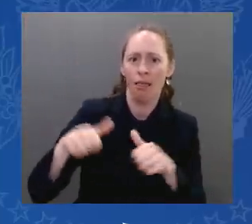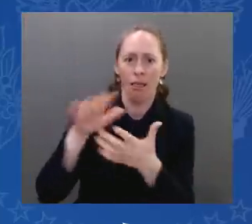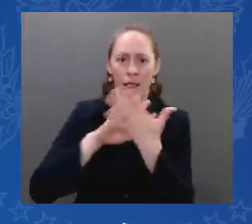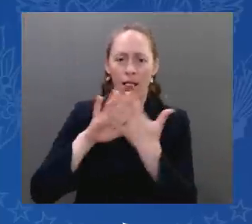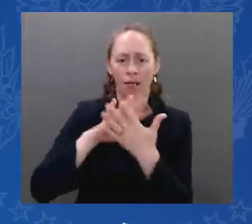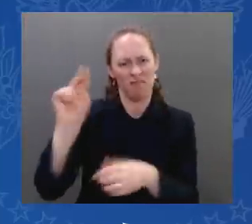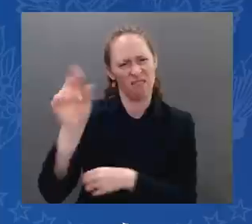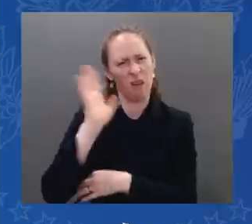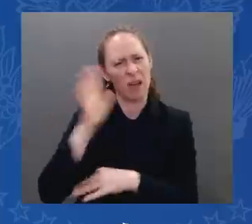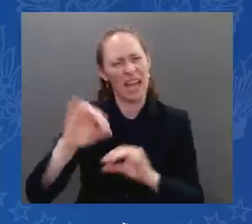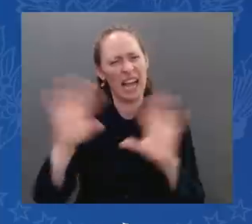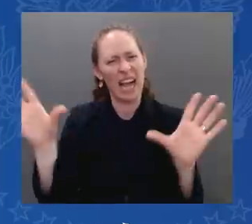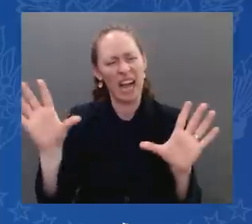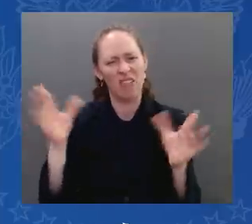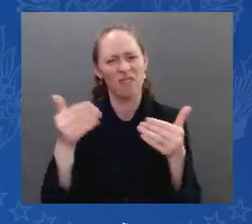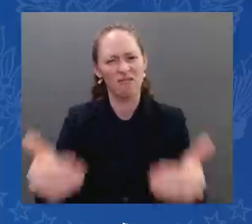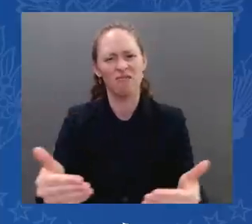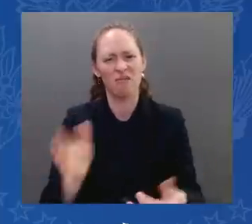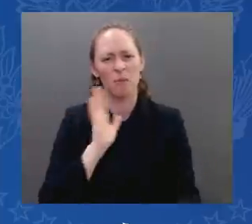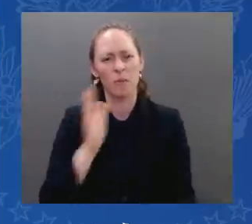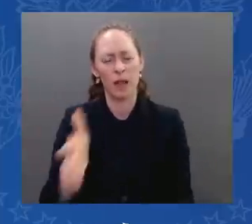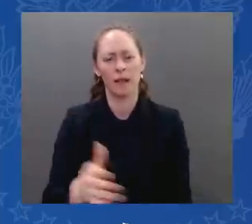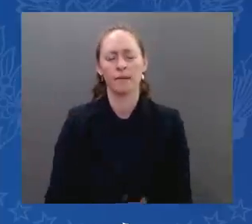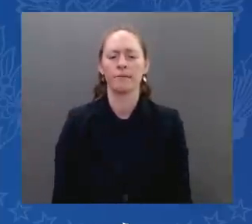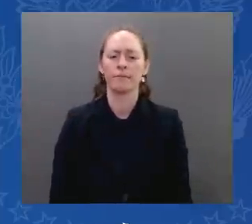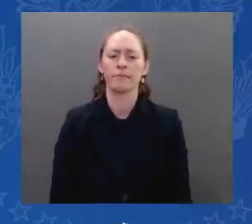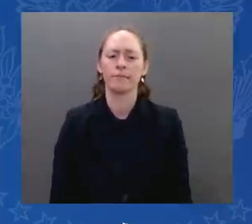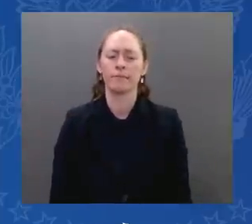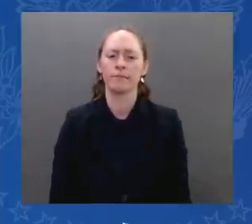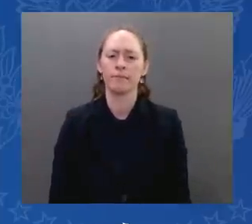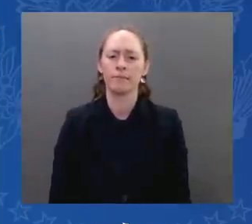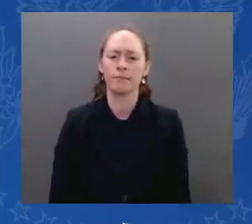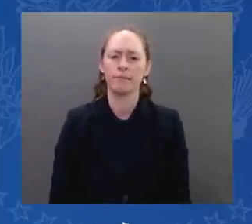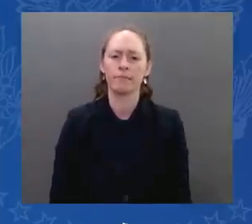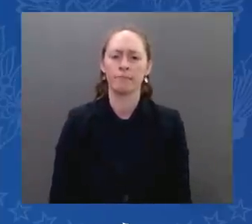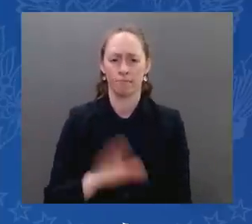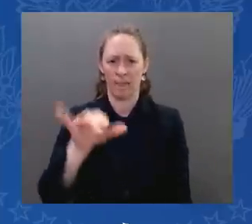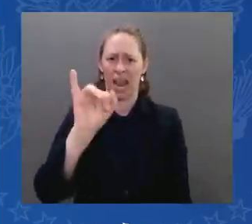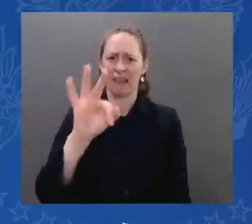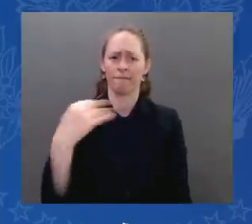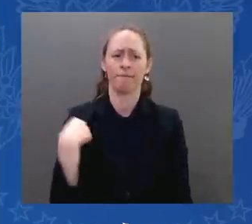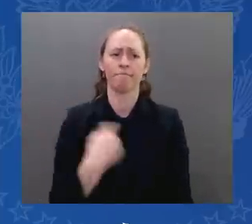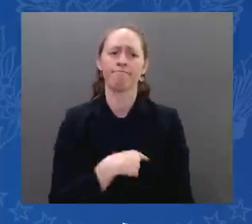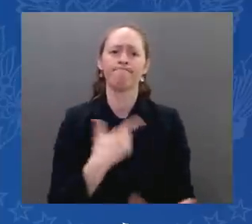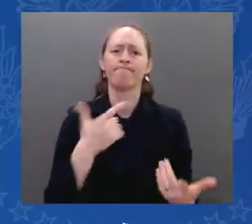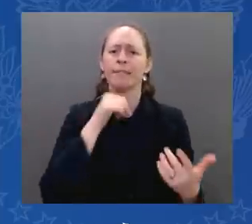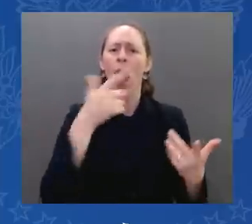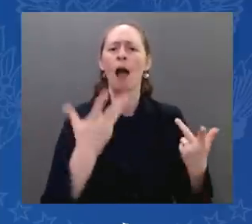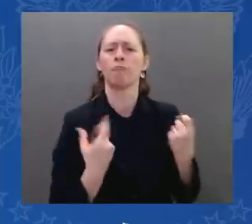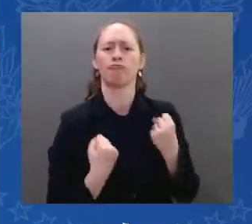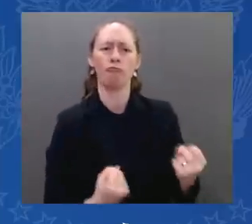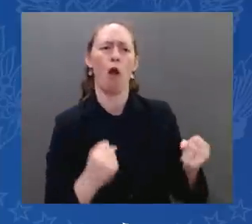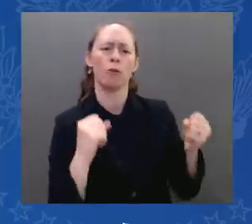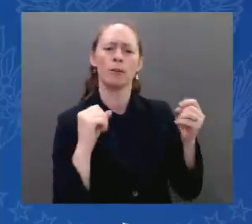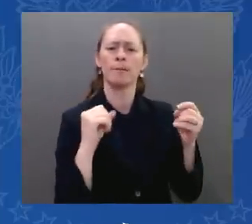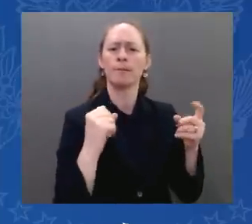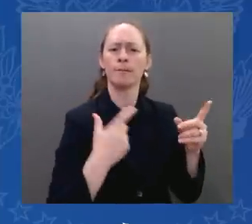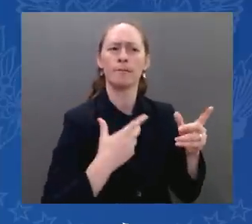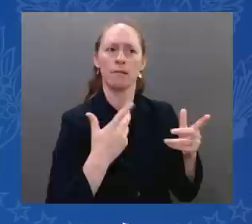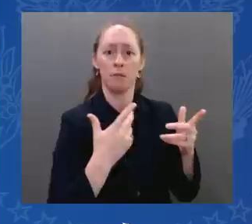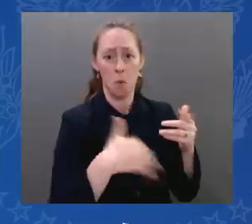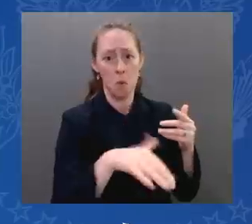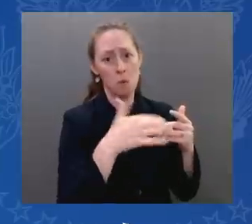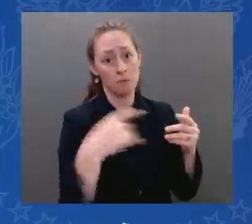Here in the Middle East, we have an alternative now. It is growing and gaining power.